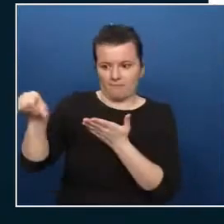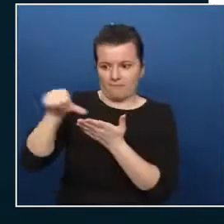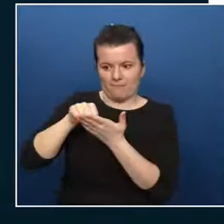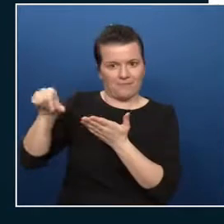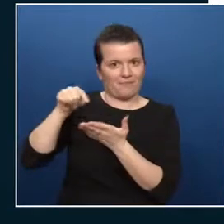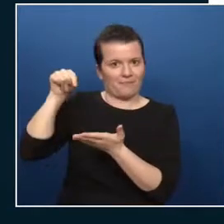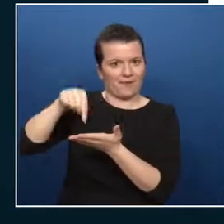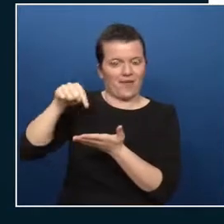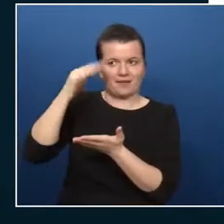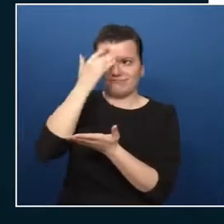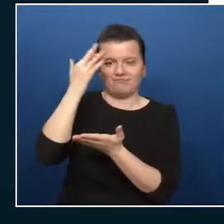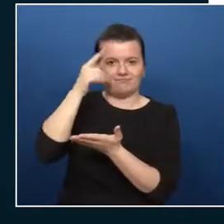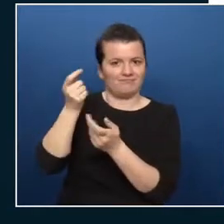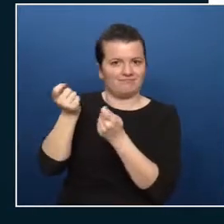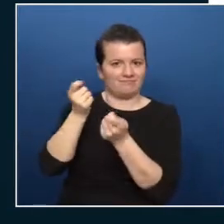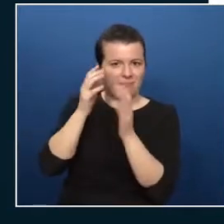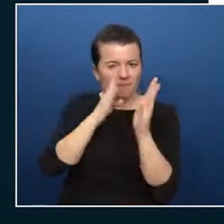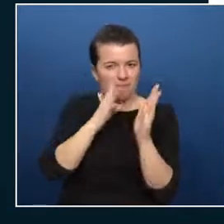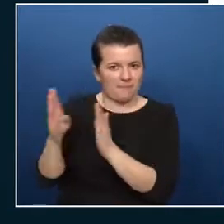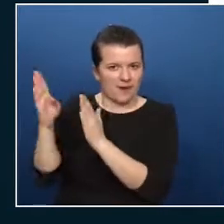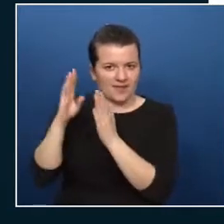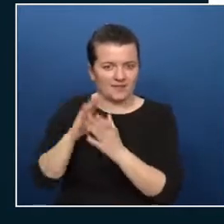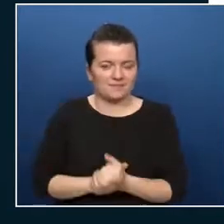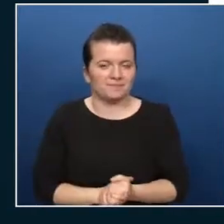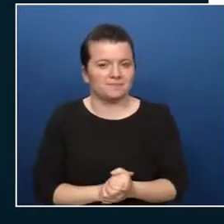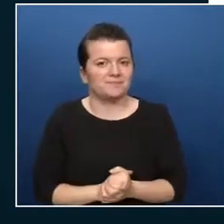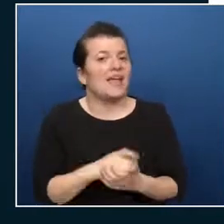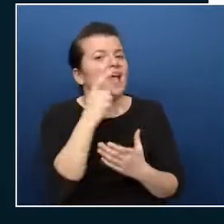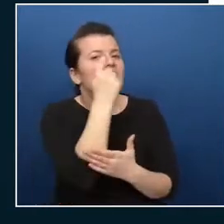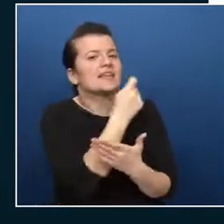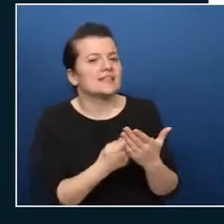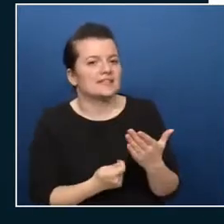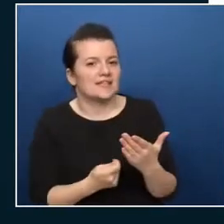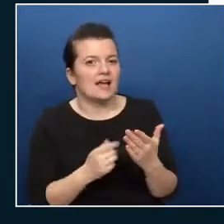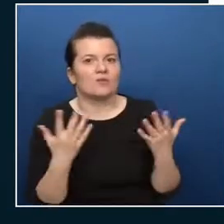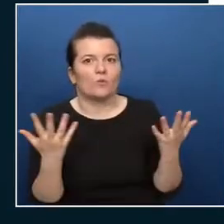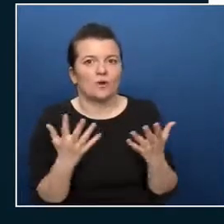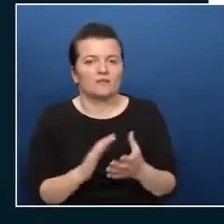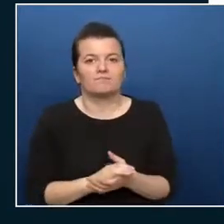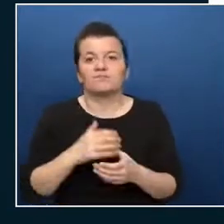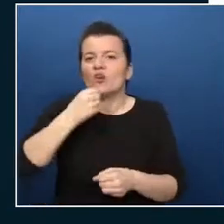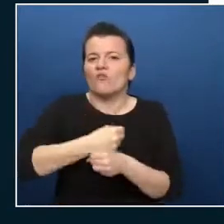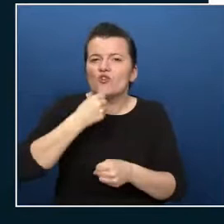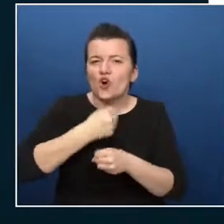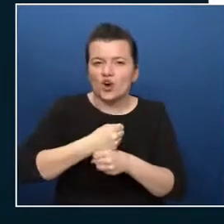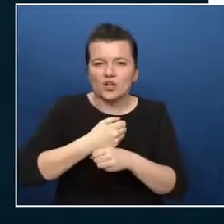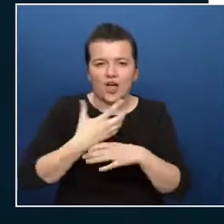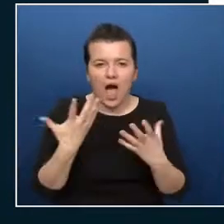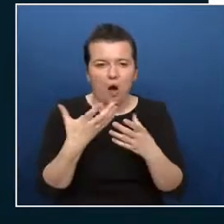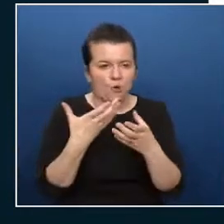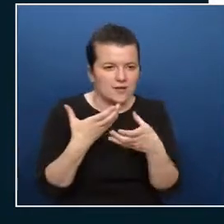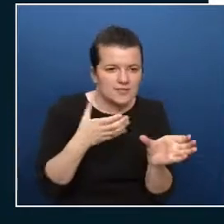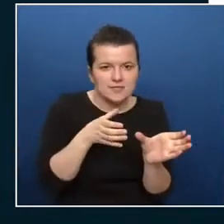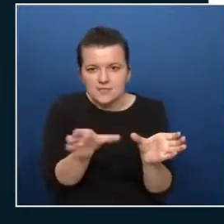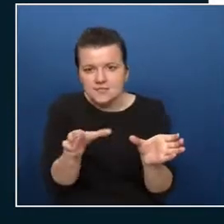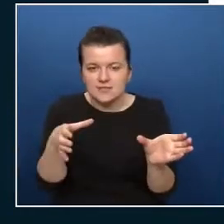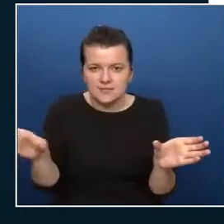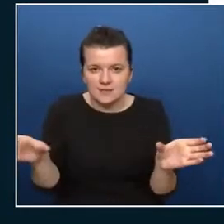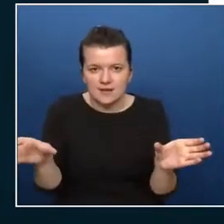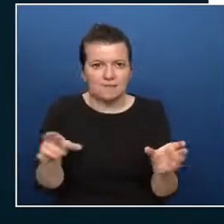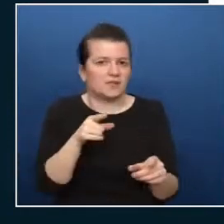alright design strategies the first one workload separation I think this is the most straightforward approach